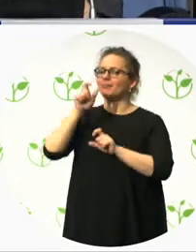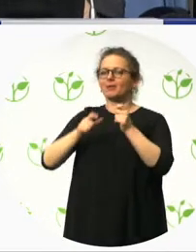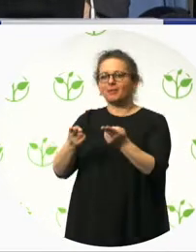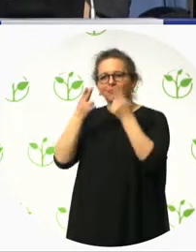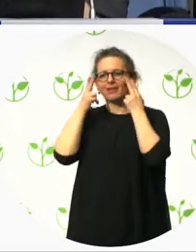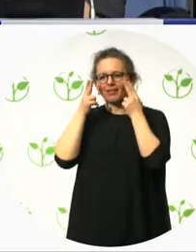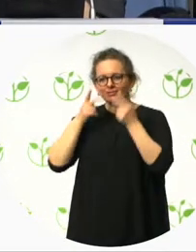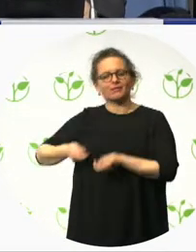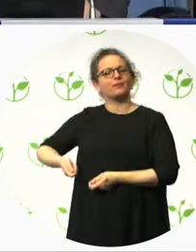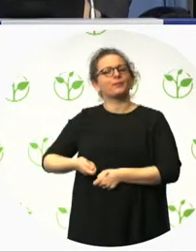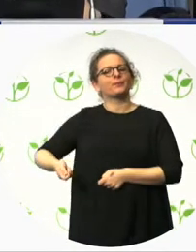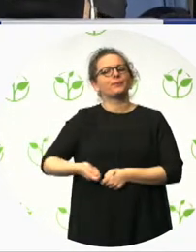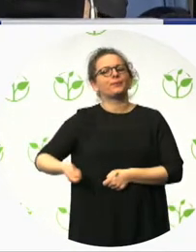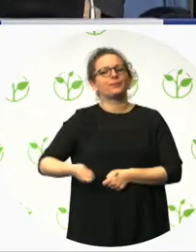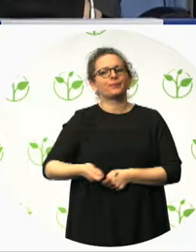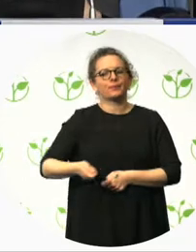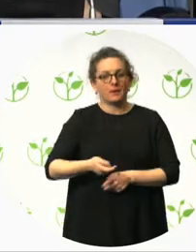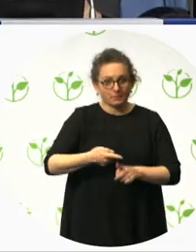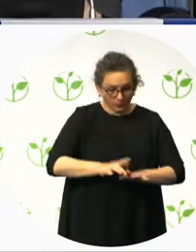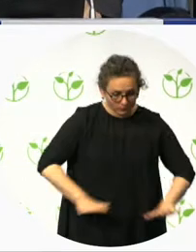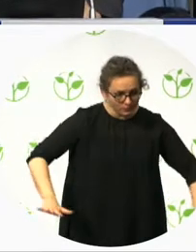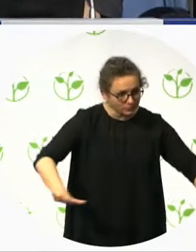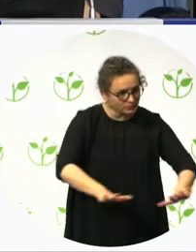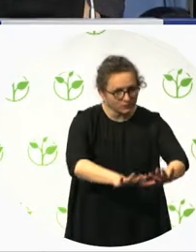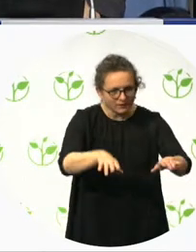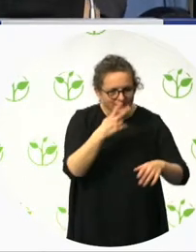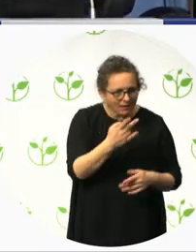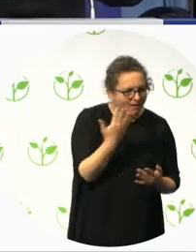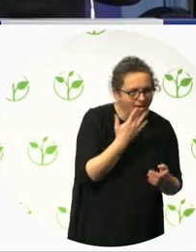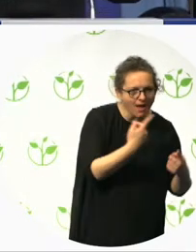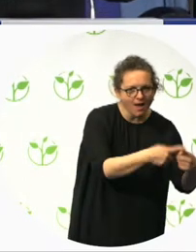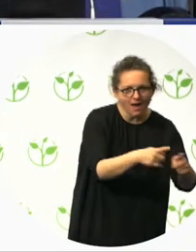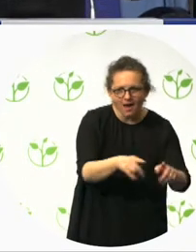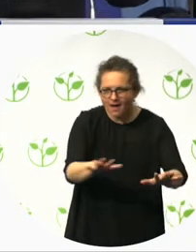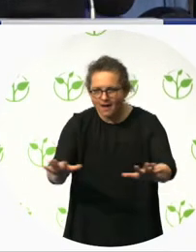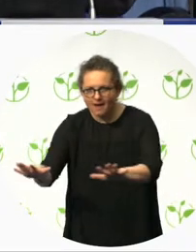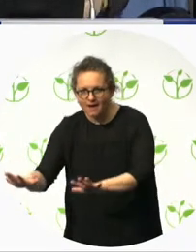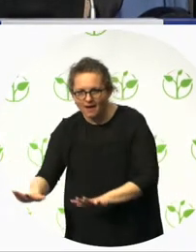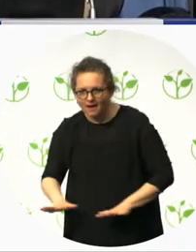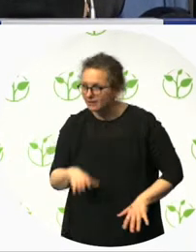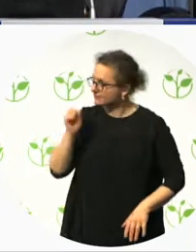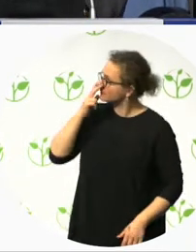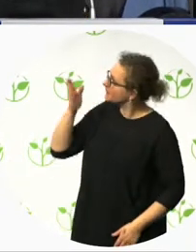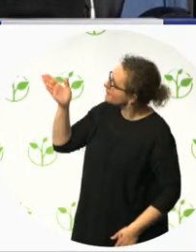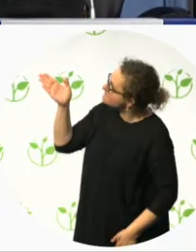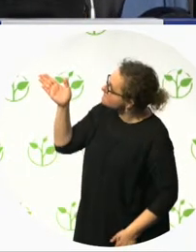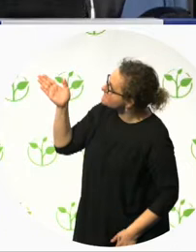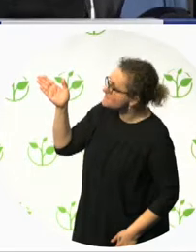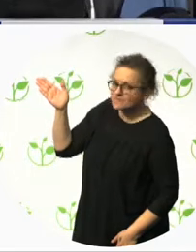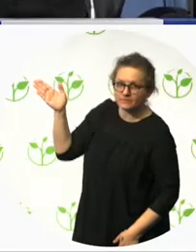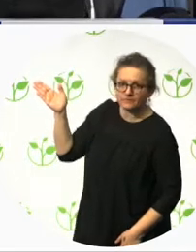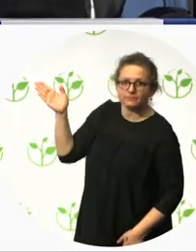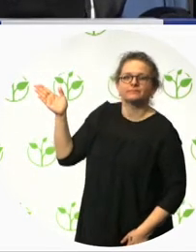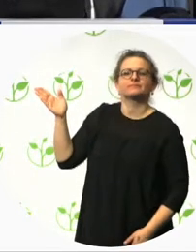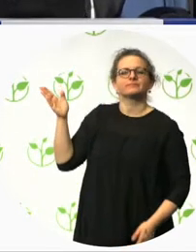the rest of the pavement, and we see that in the picture, which connects the commercial area with emergency exits and with the access